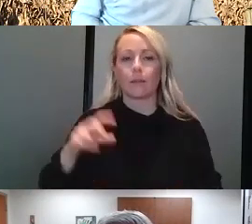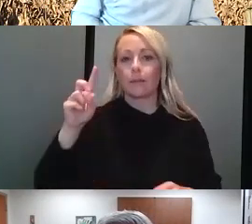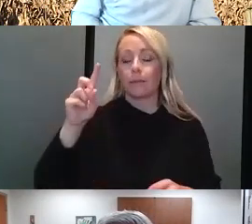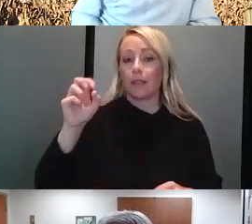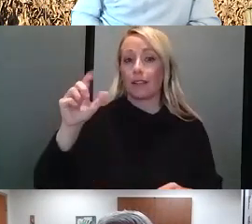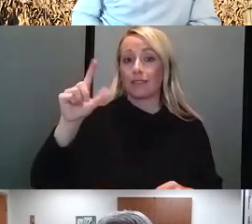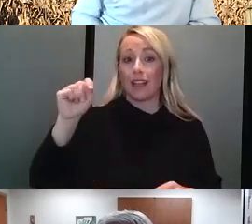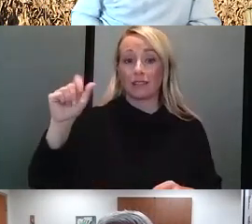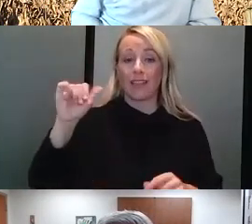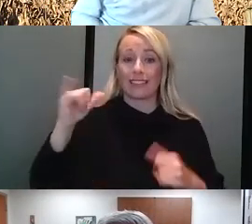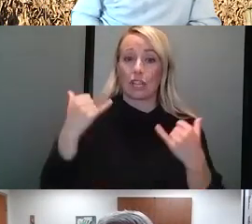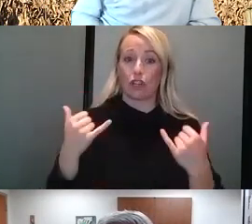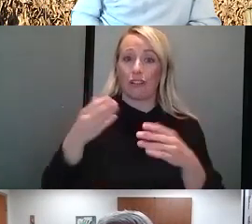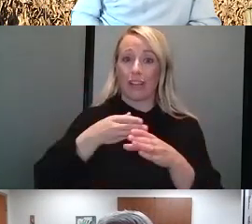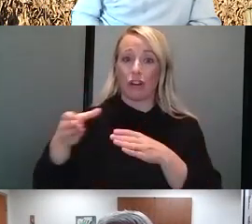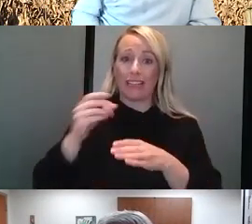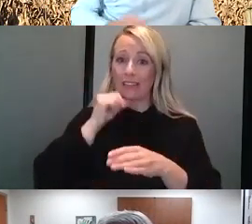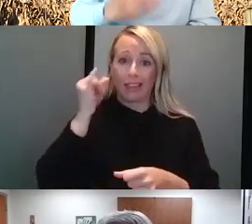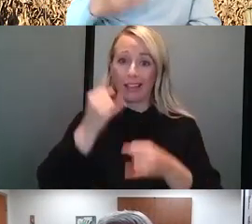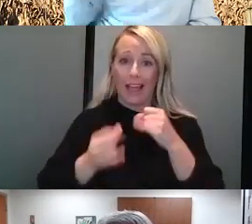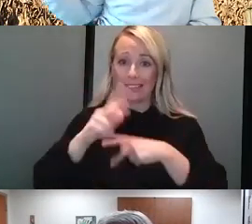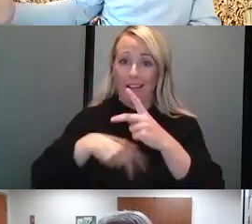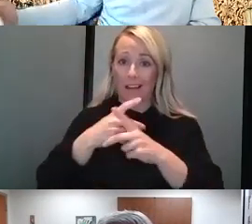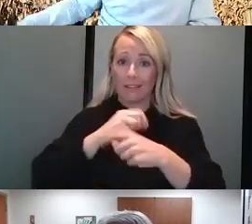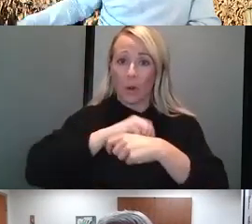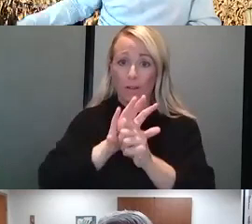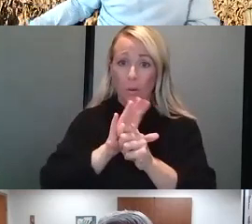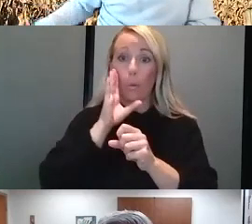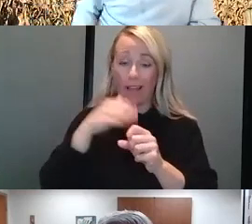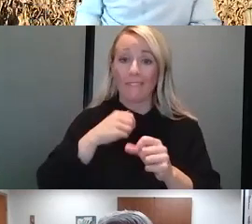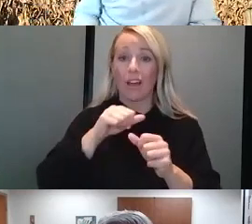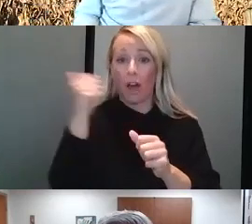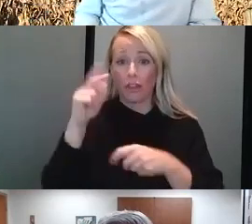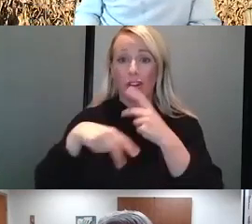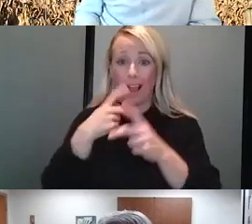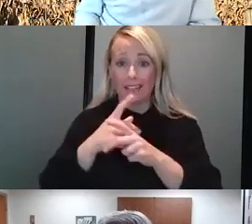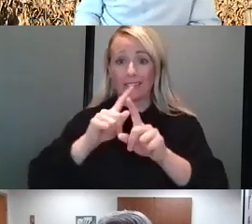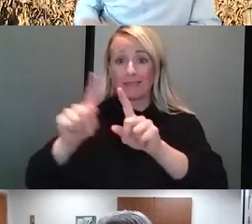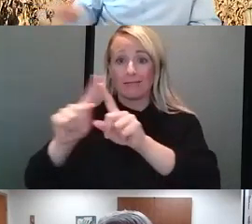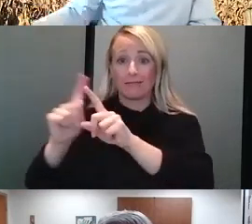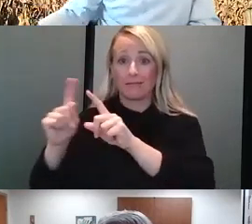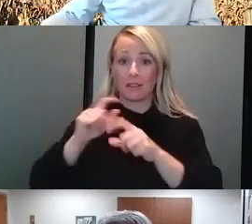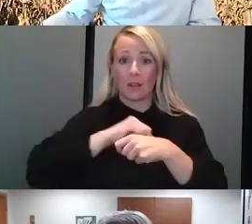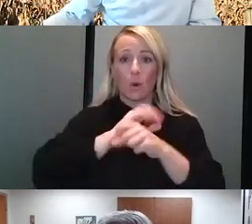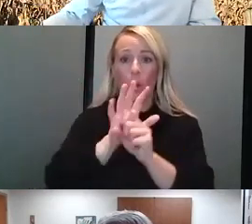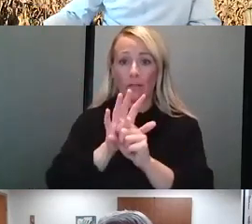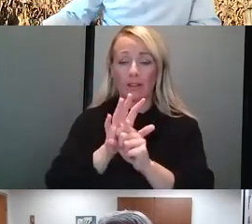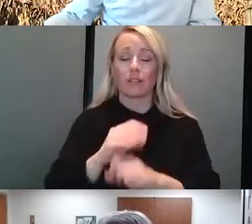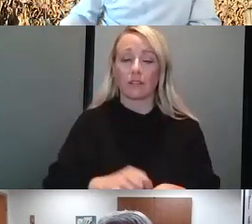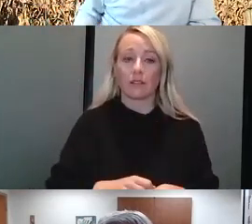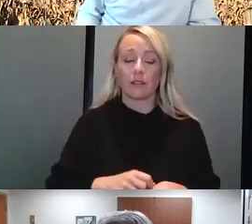variant. It's not the last. And we need to think in those terms as we develop our ongoing